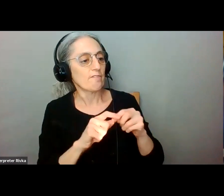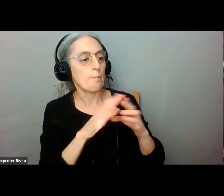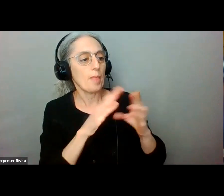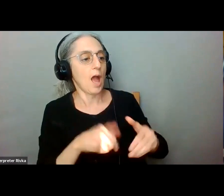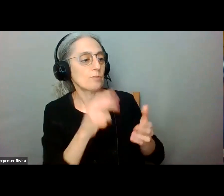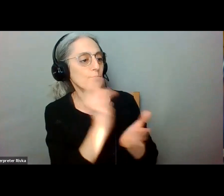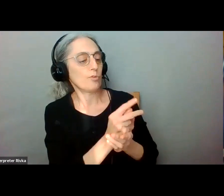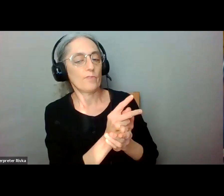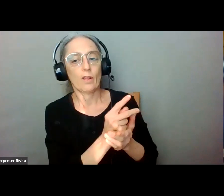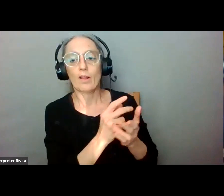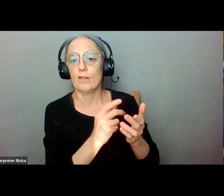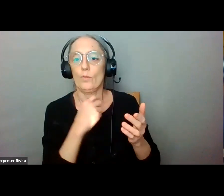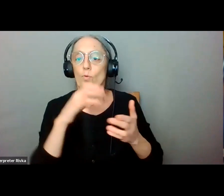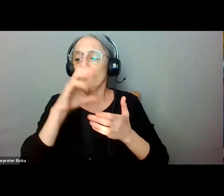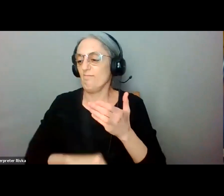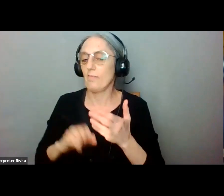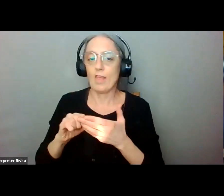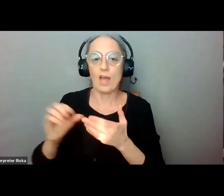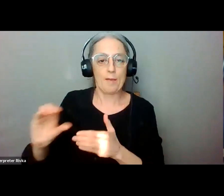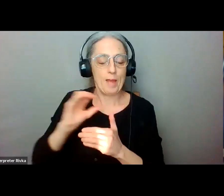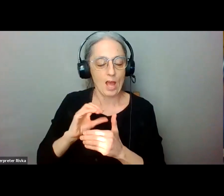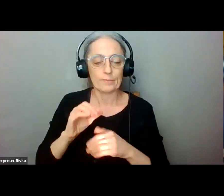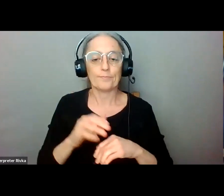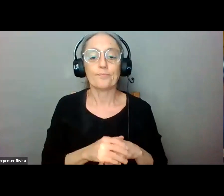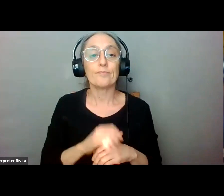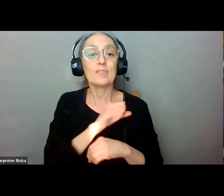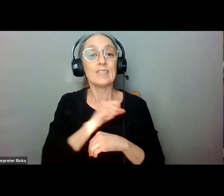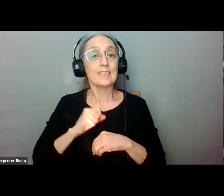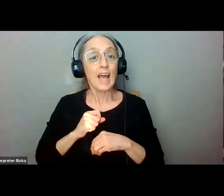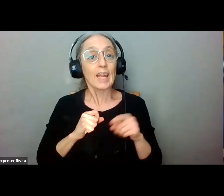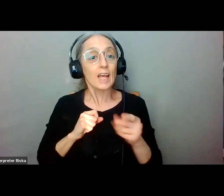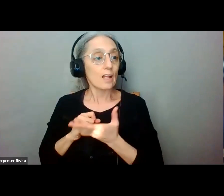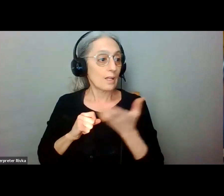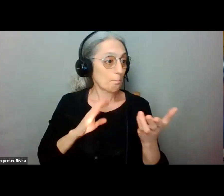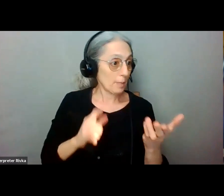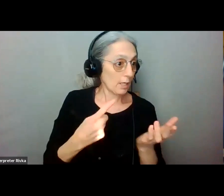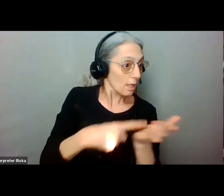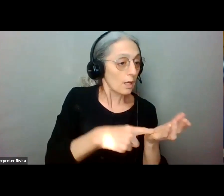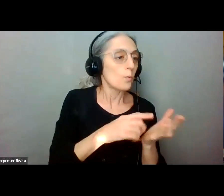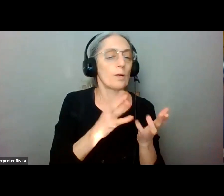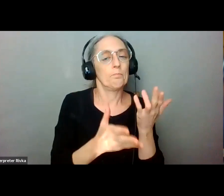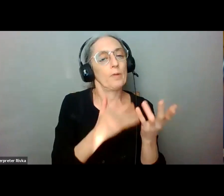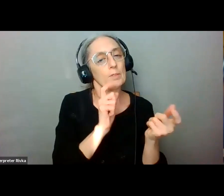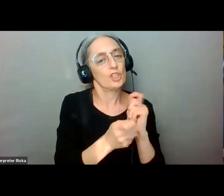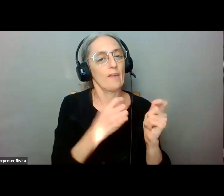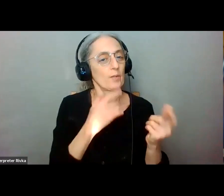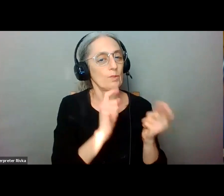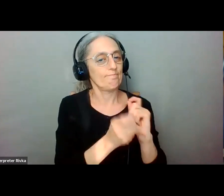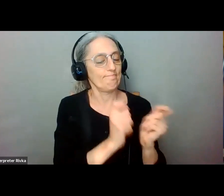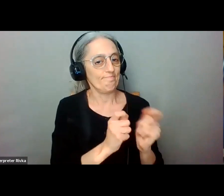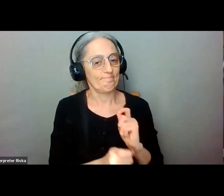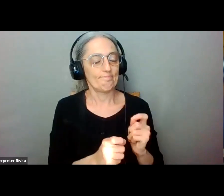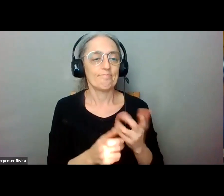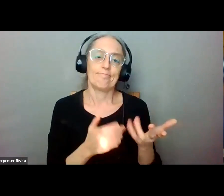um the senate will probably make some changes if they run true to form uh which which